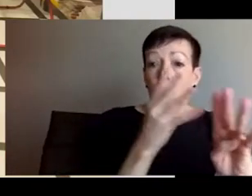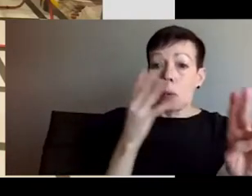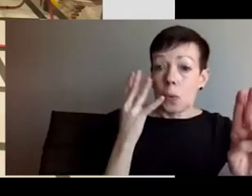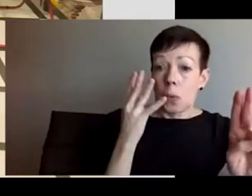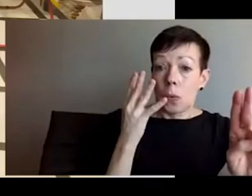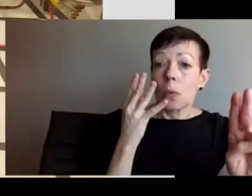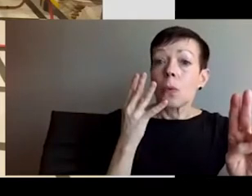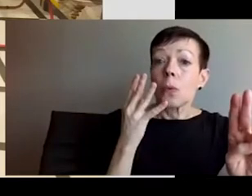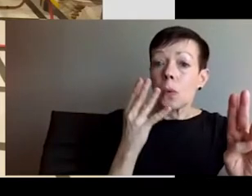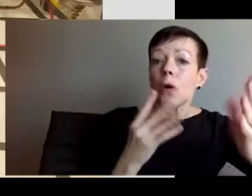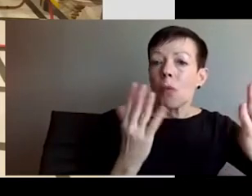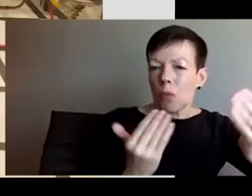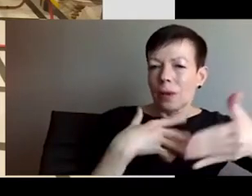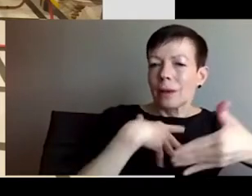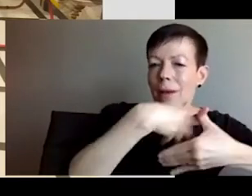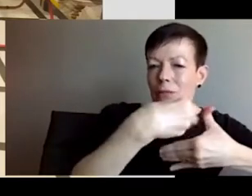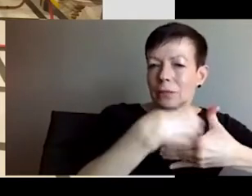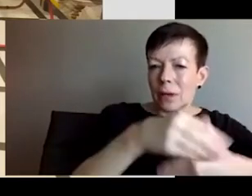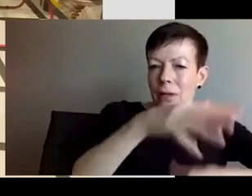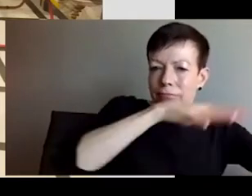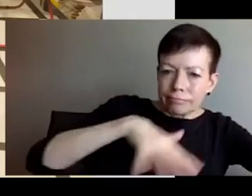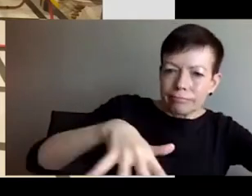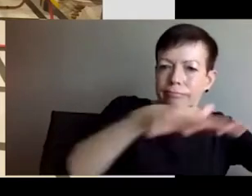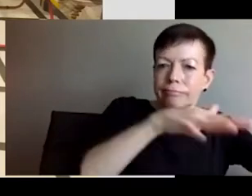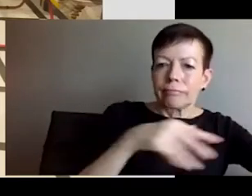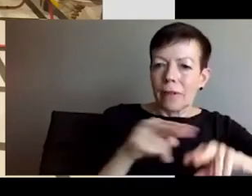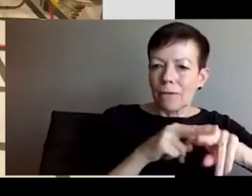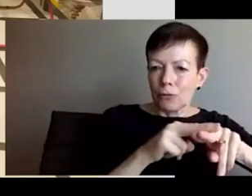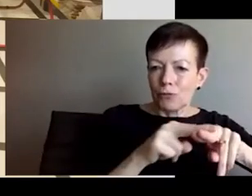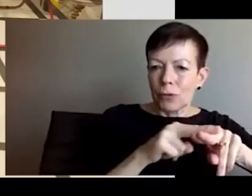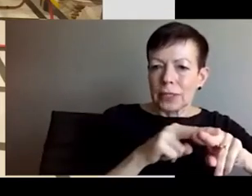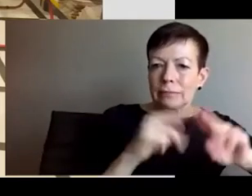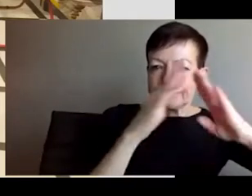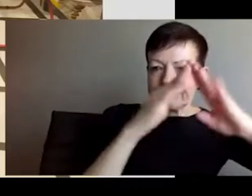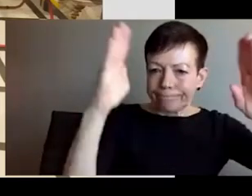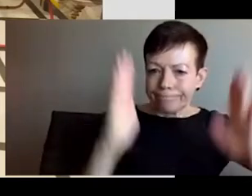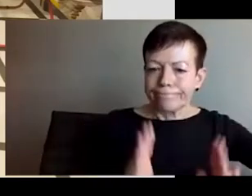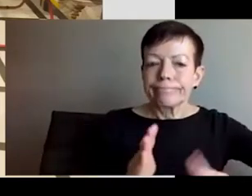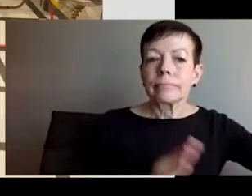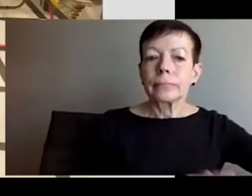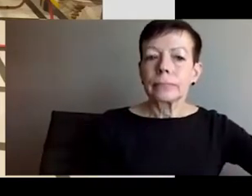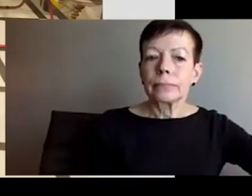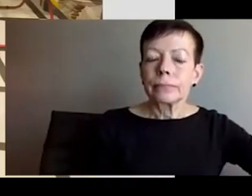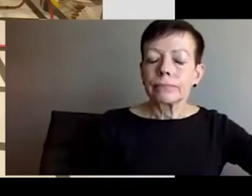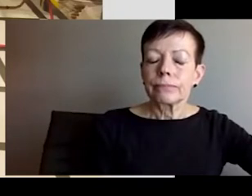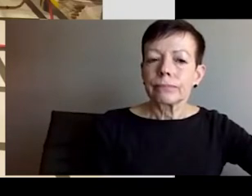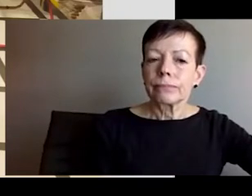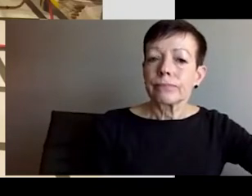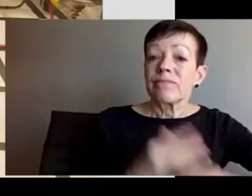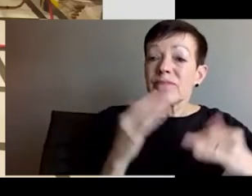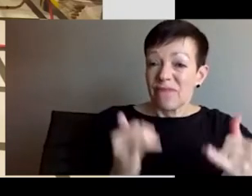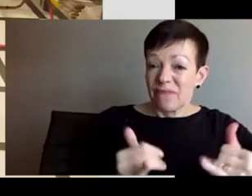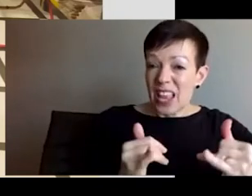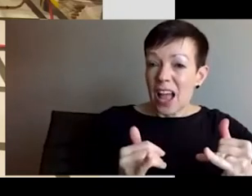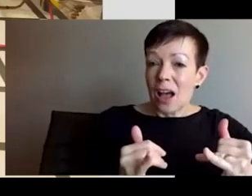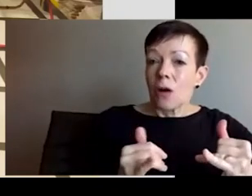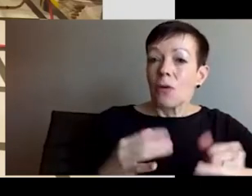out how to deal with the situation in real time, and so a lot of the chaos that was in the train station for the first several days.